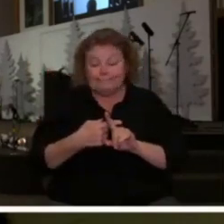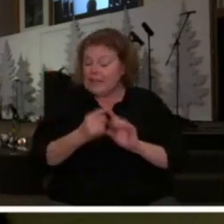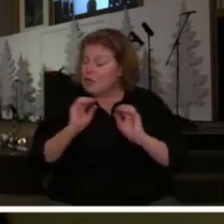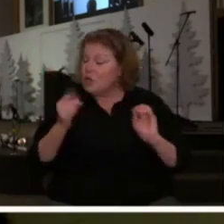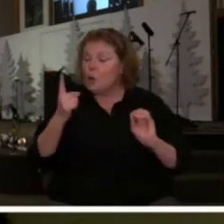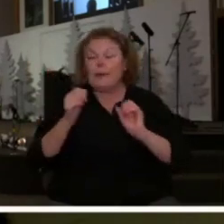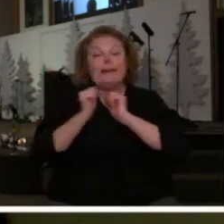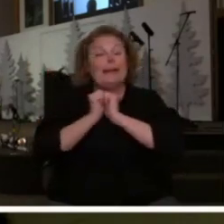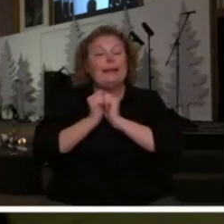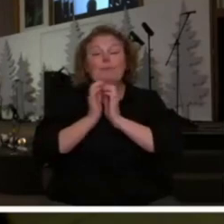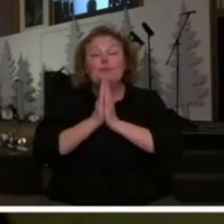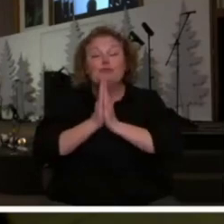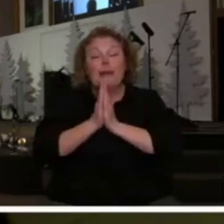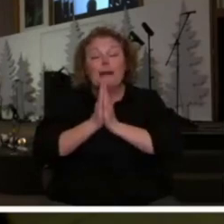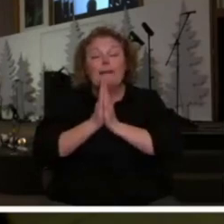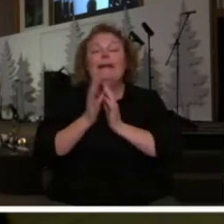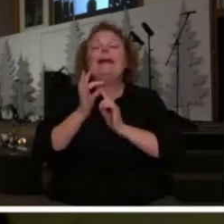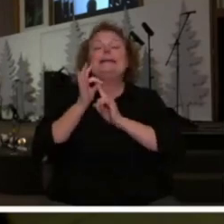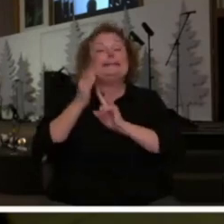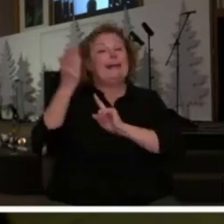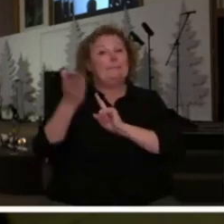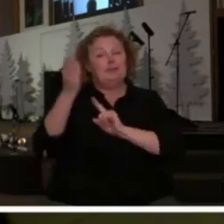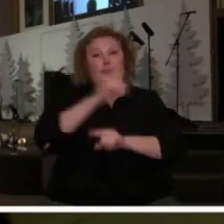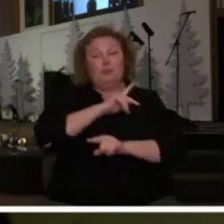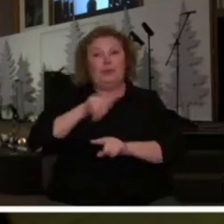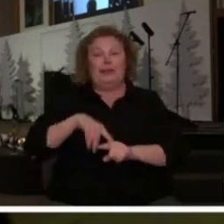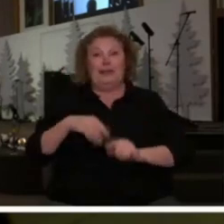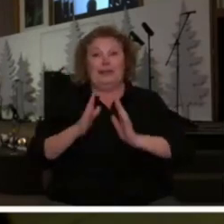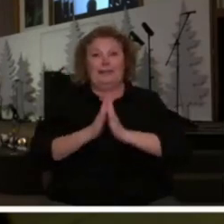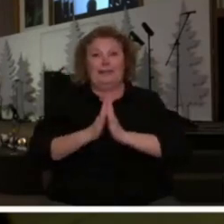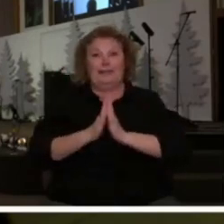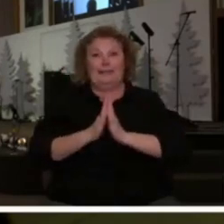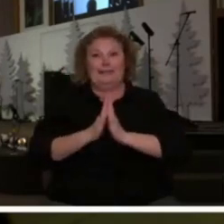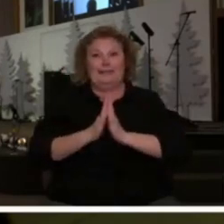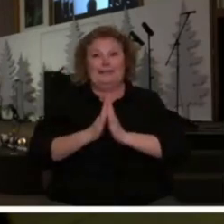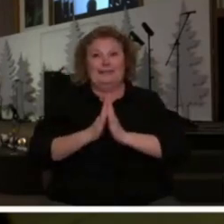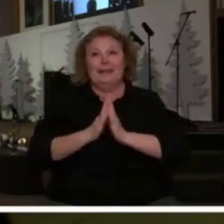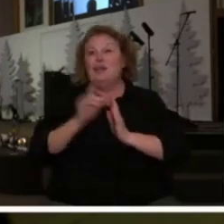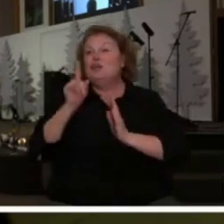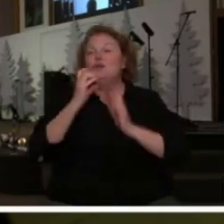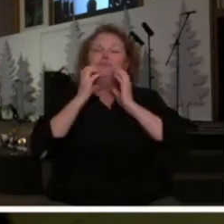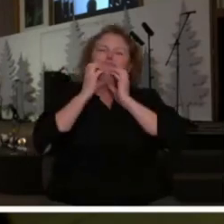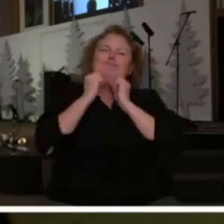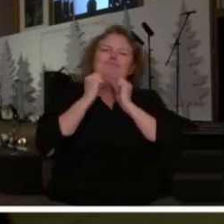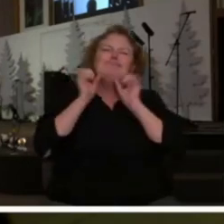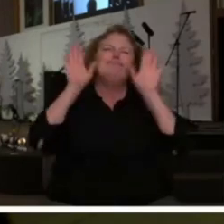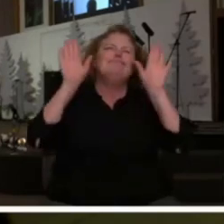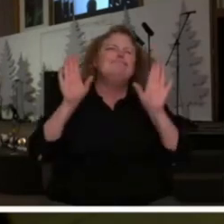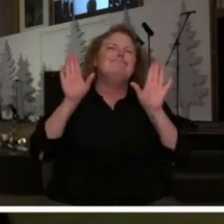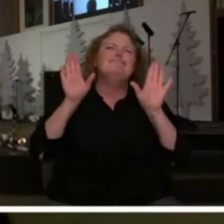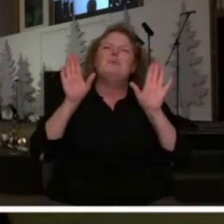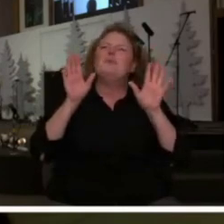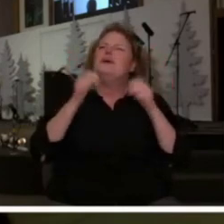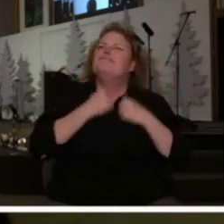days nobody prays to any god or any man except to you because you were so honorable oh king